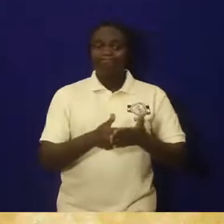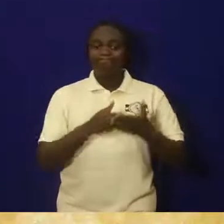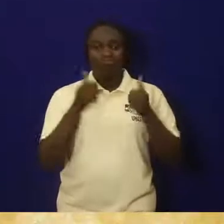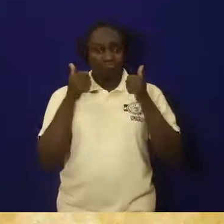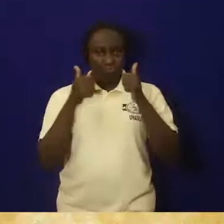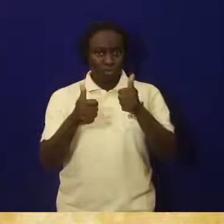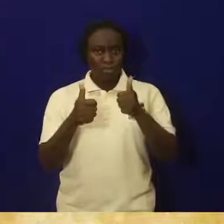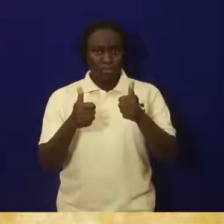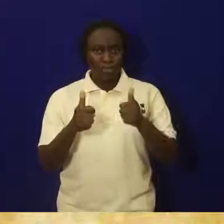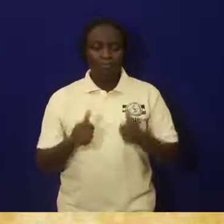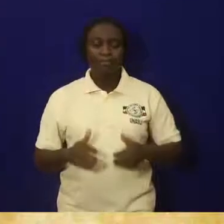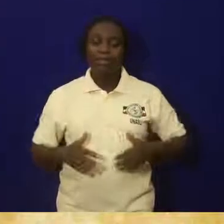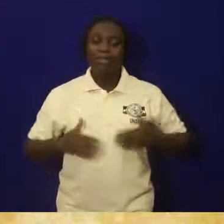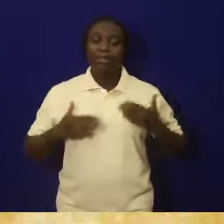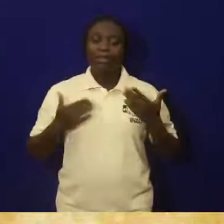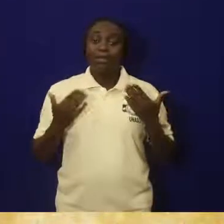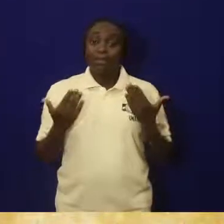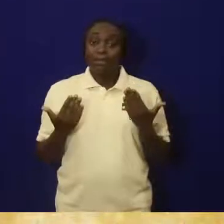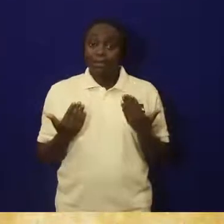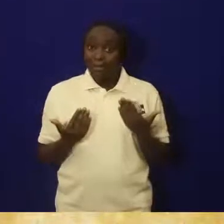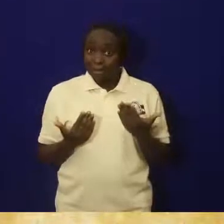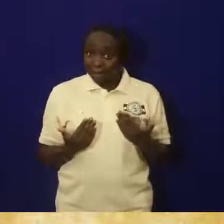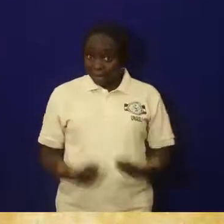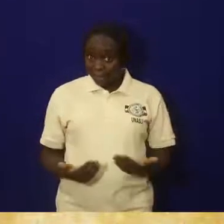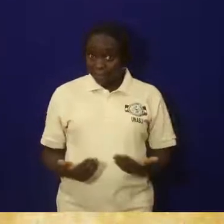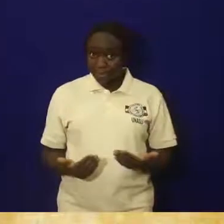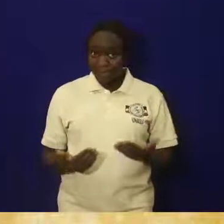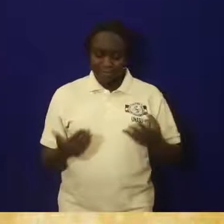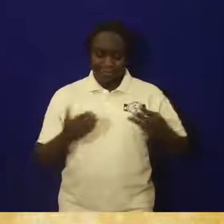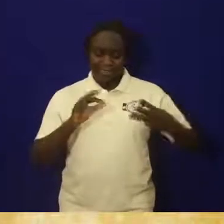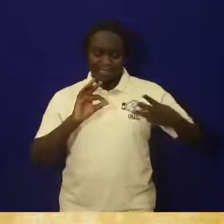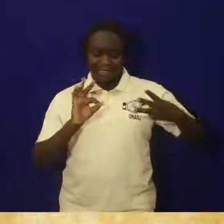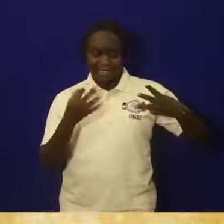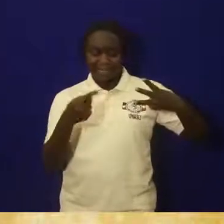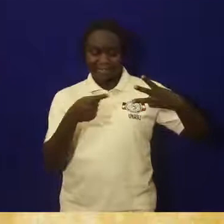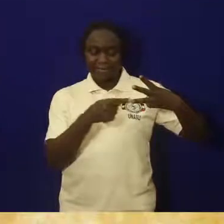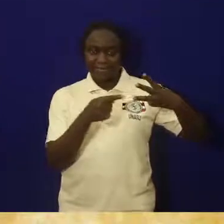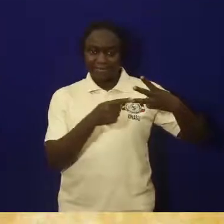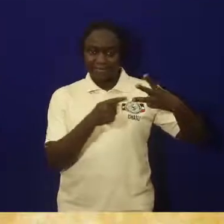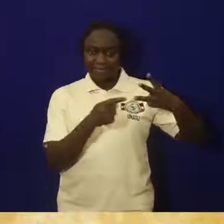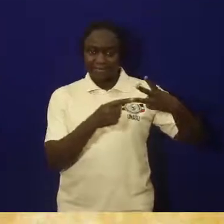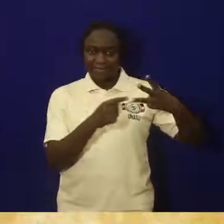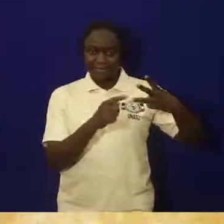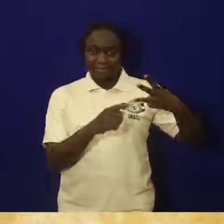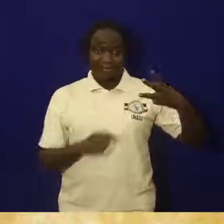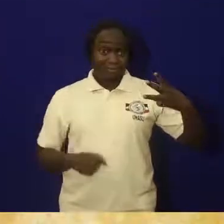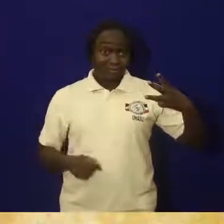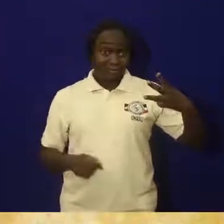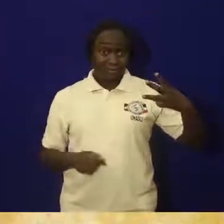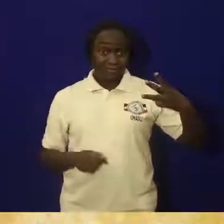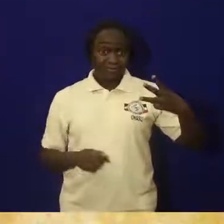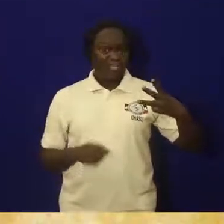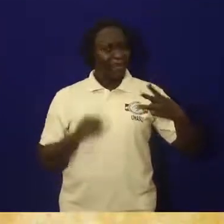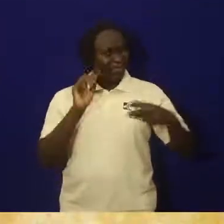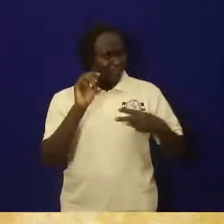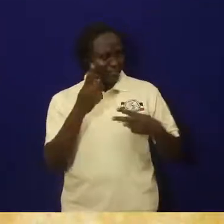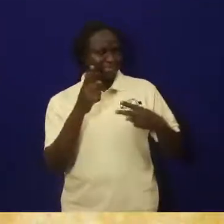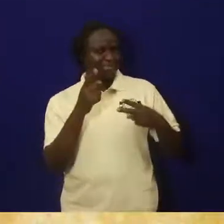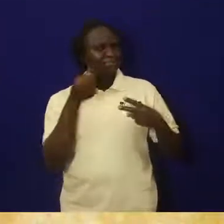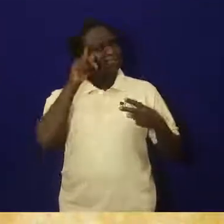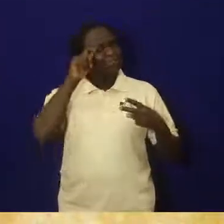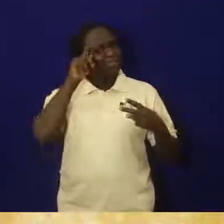As we are going to see another source, we can think about the challenges